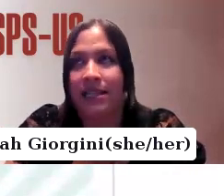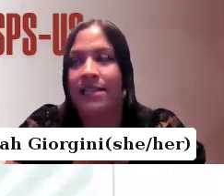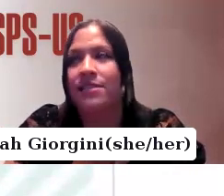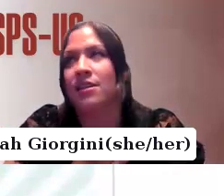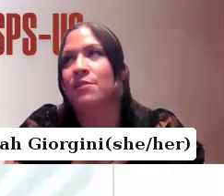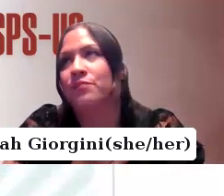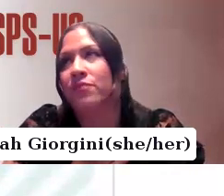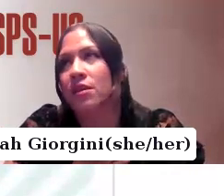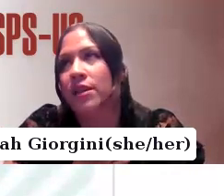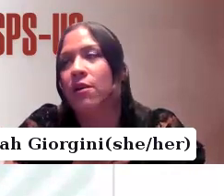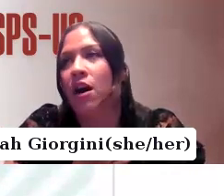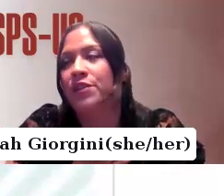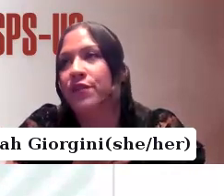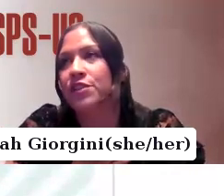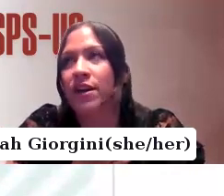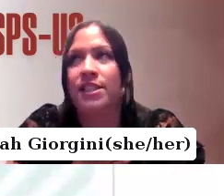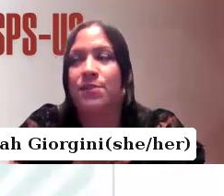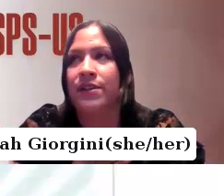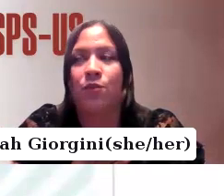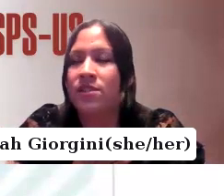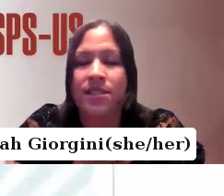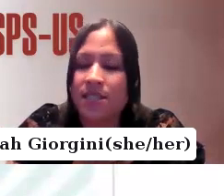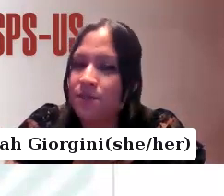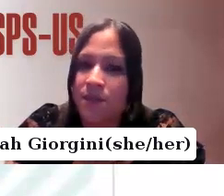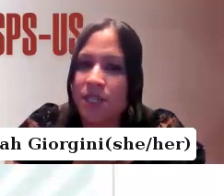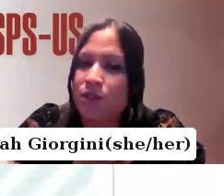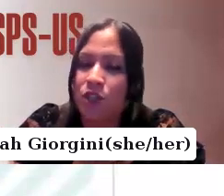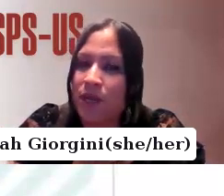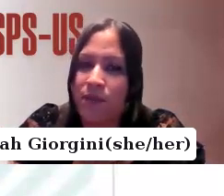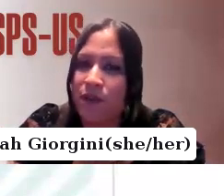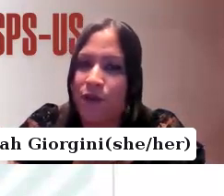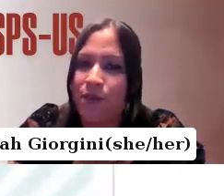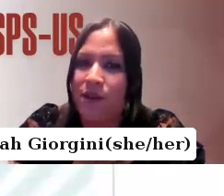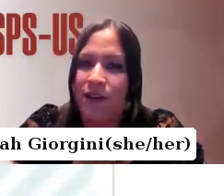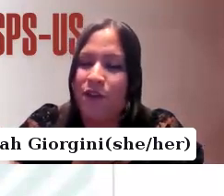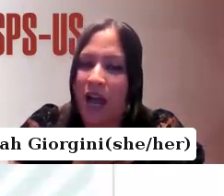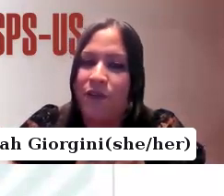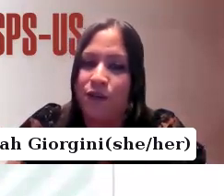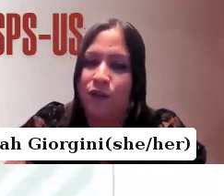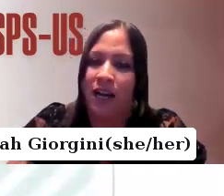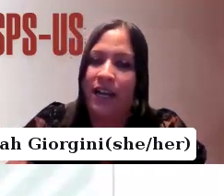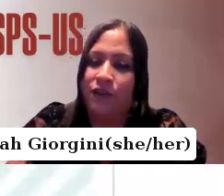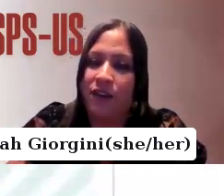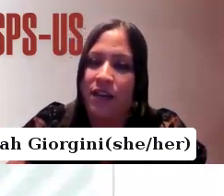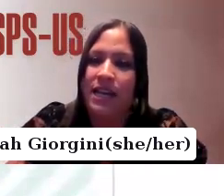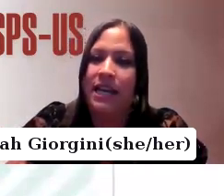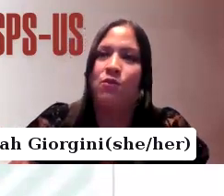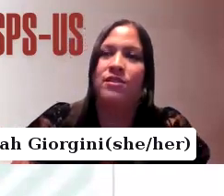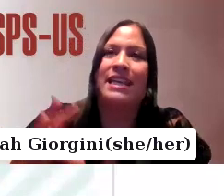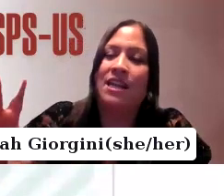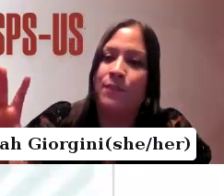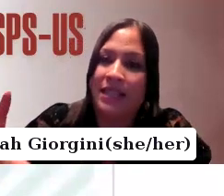at least um you know after the first crisis period it wasn't the symptoms that were stopping me from from having a full life